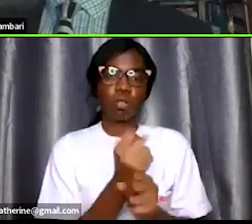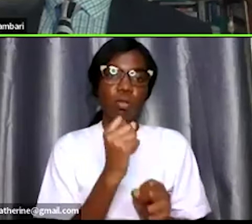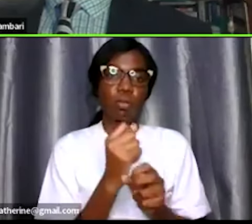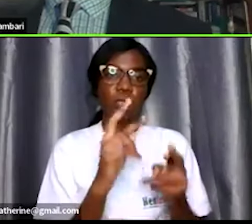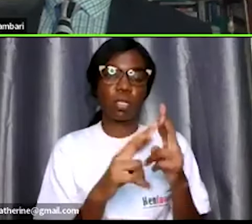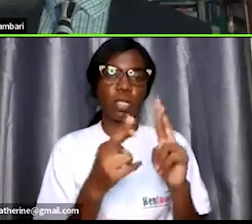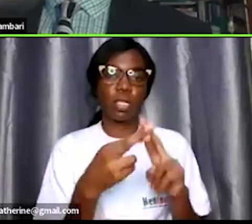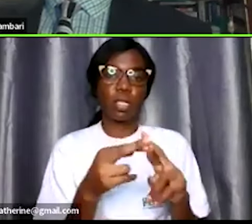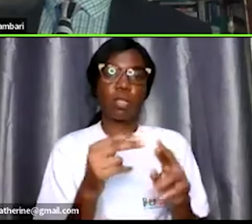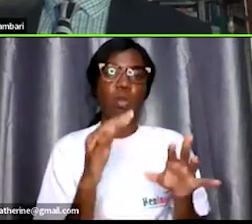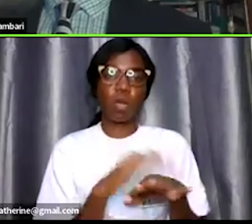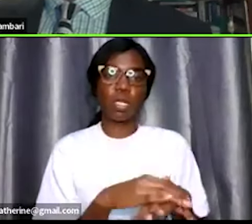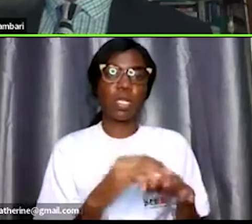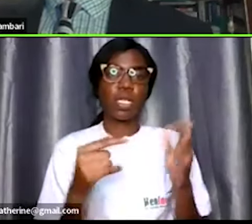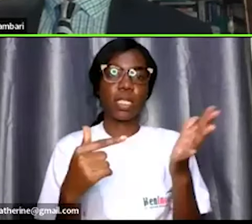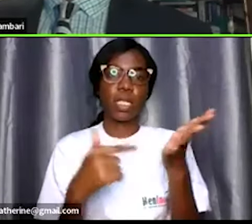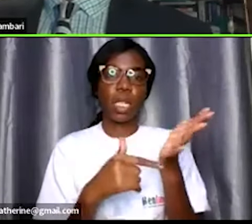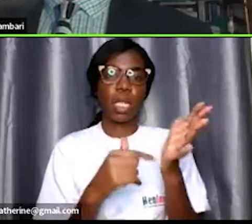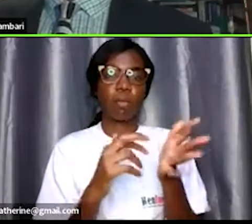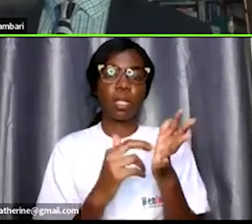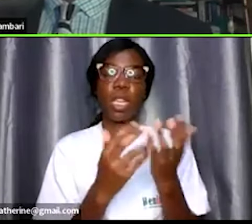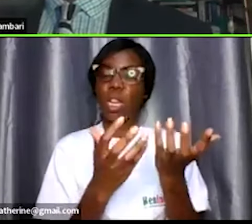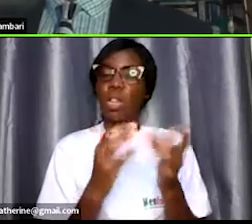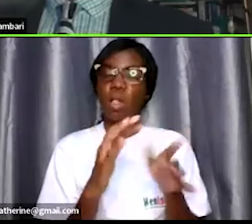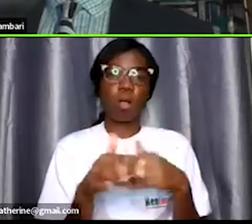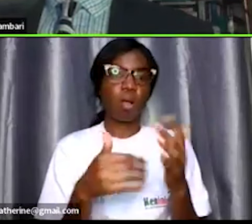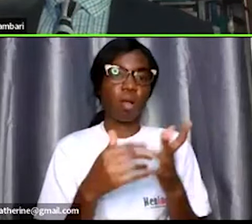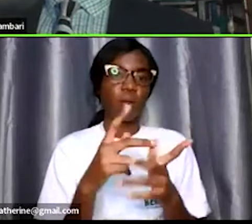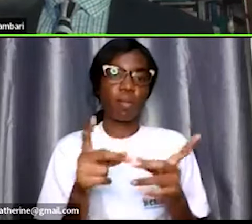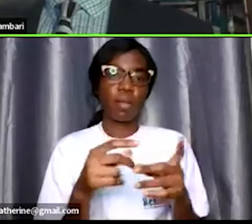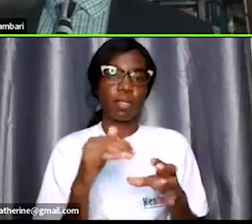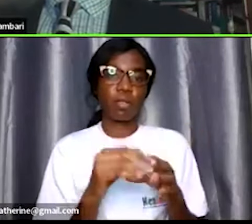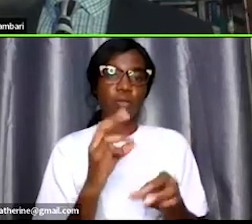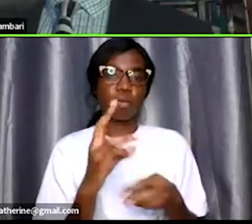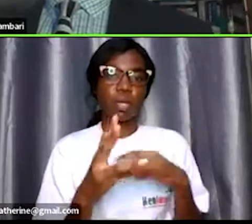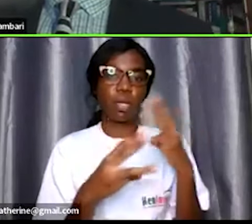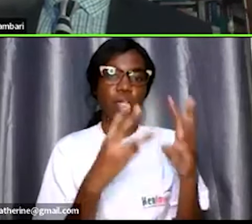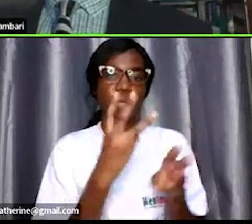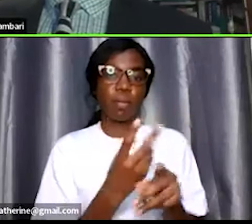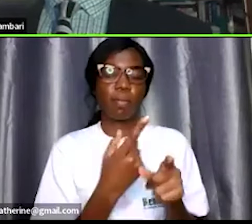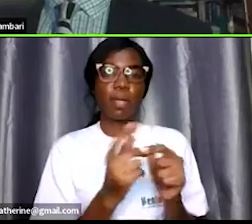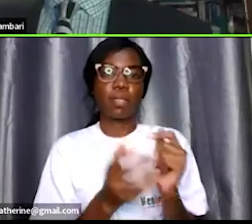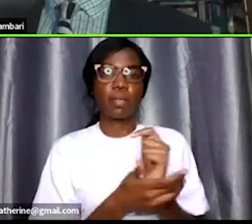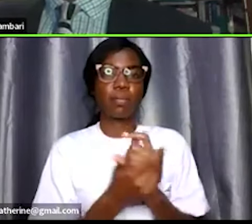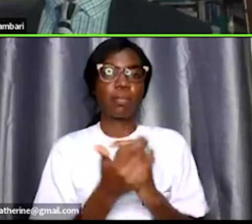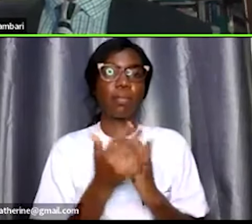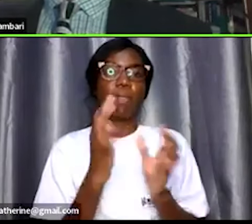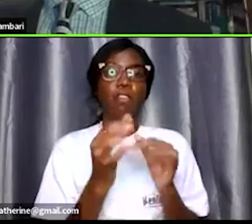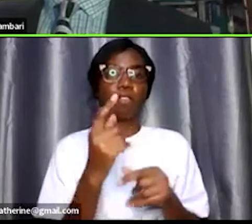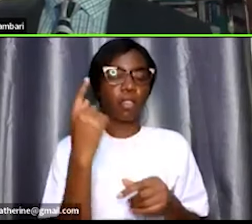they are they are on demand everywhere in the world but when you're thinking about uae